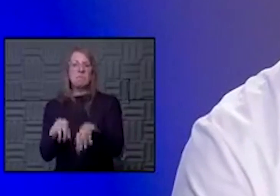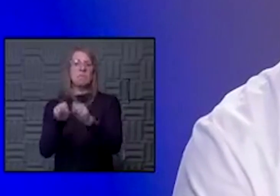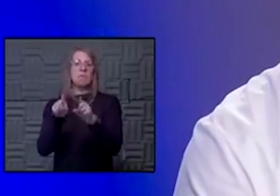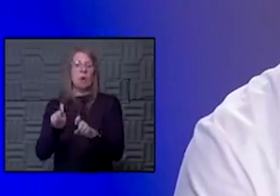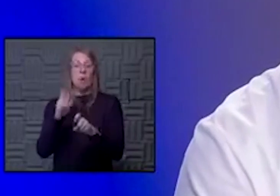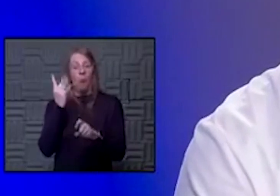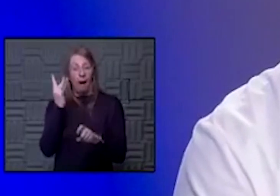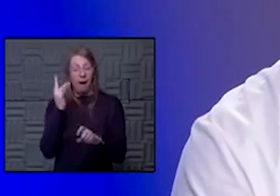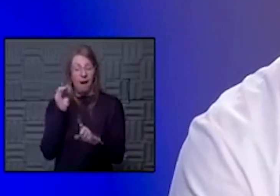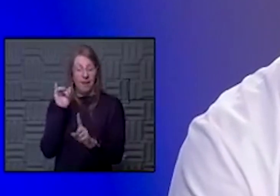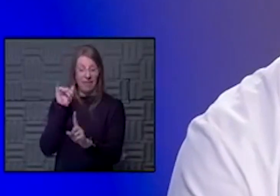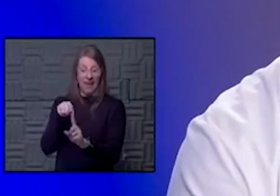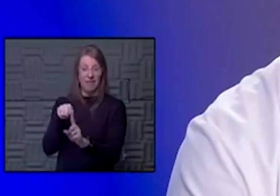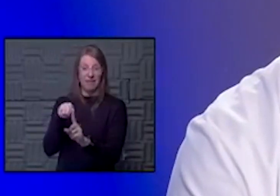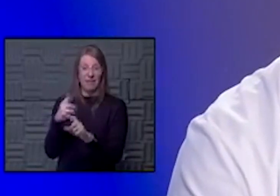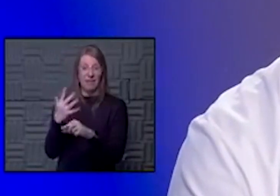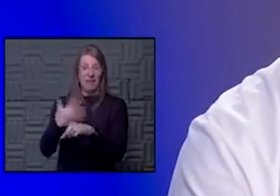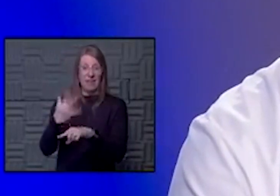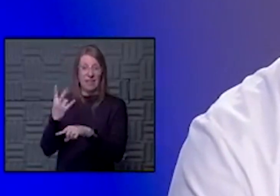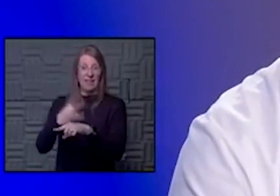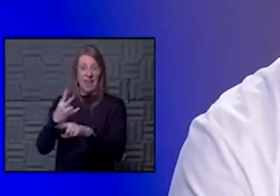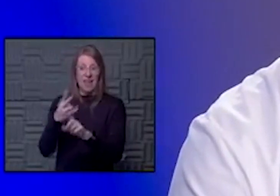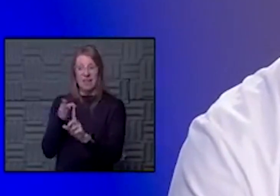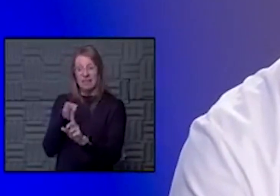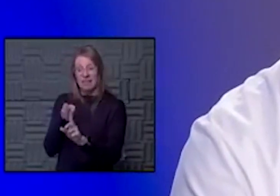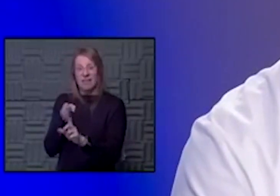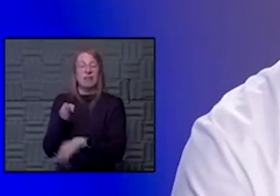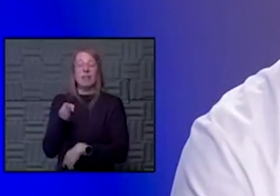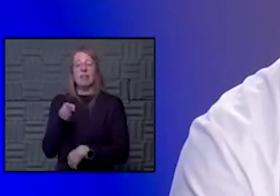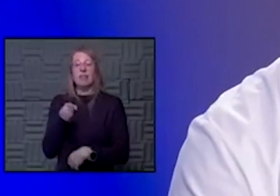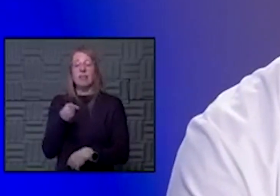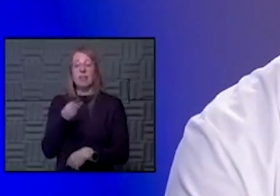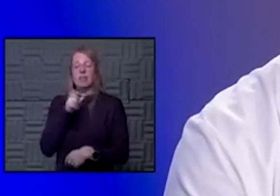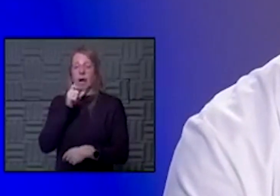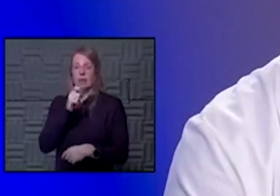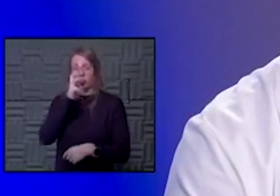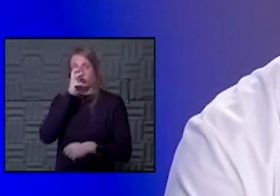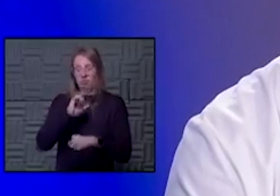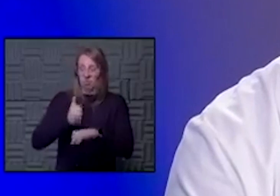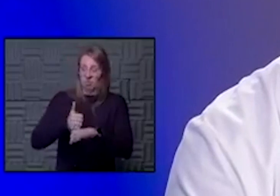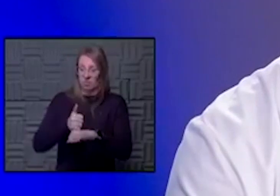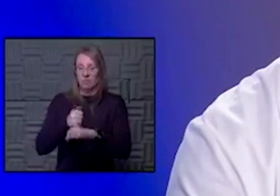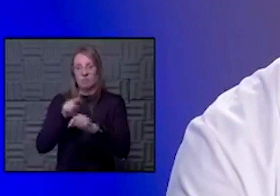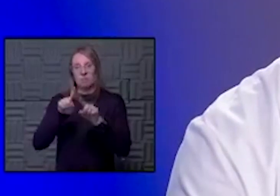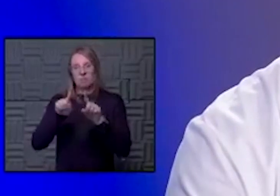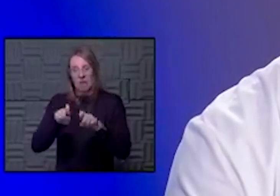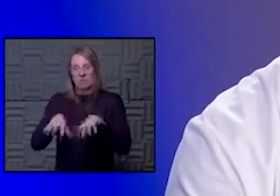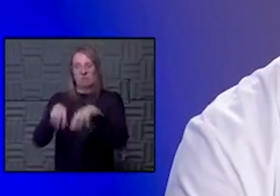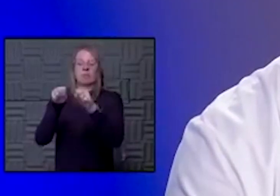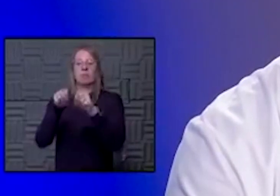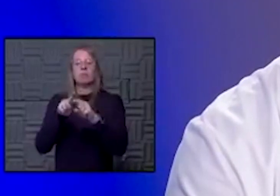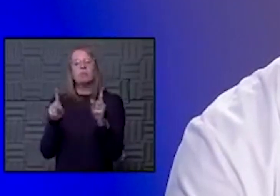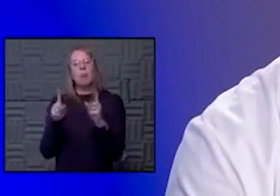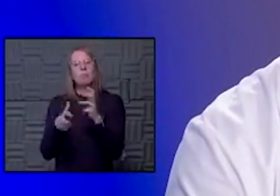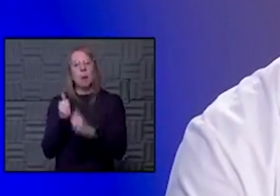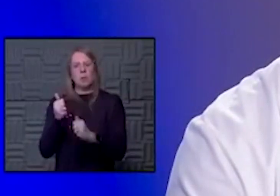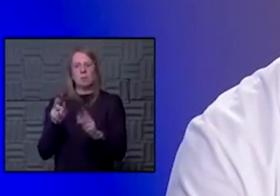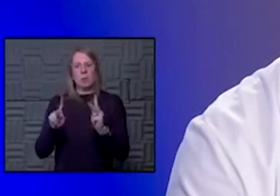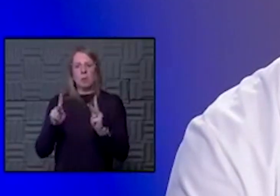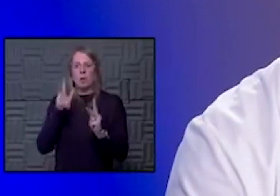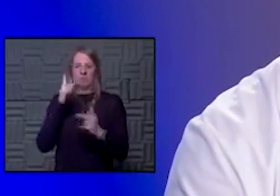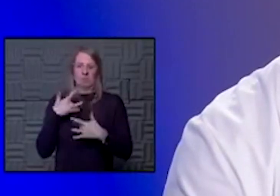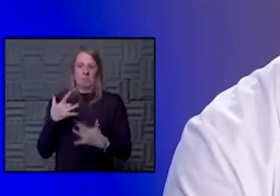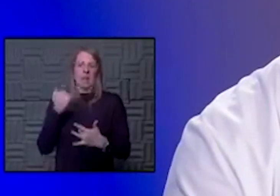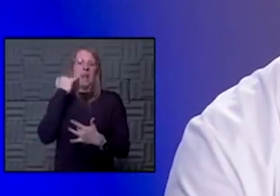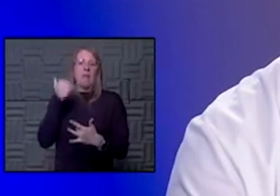why did we land on that? Um, it's nothing, uh, hard or set in stone, but that is the time when most people, if they do have symptoms, will have